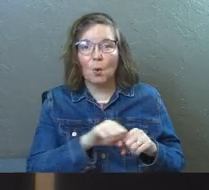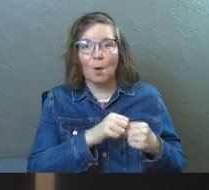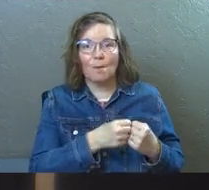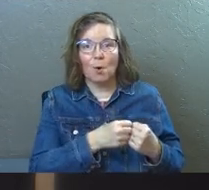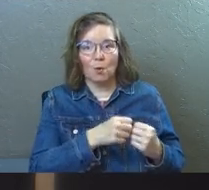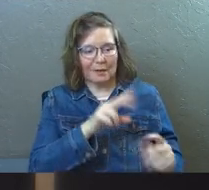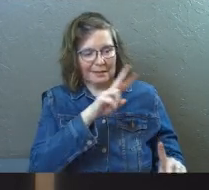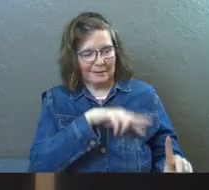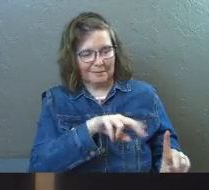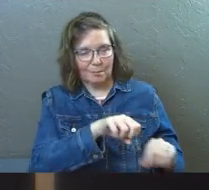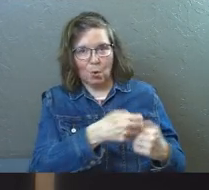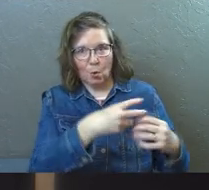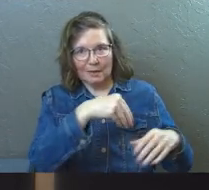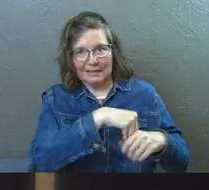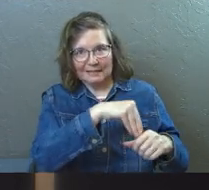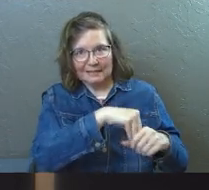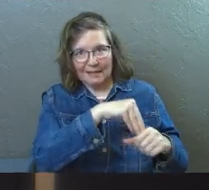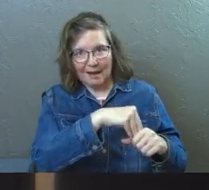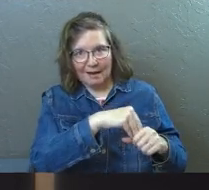broken person.